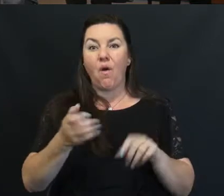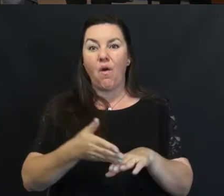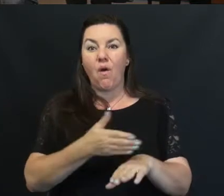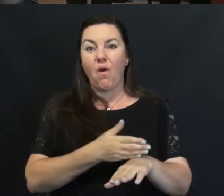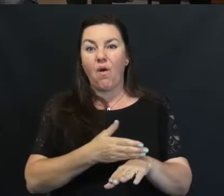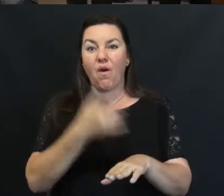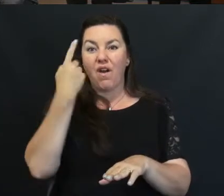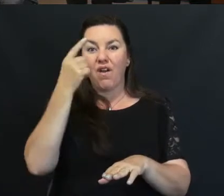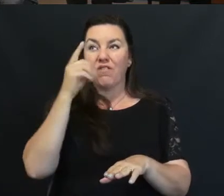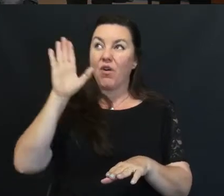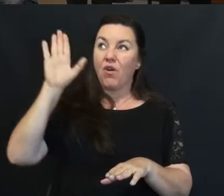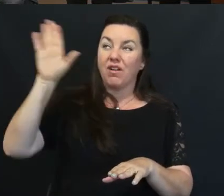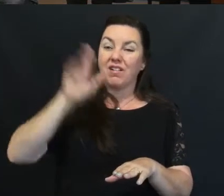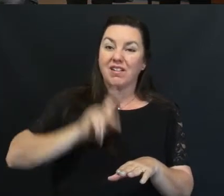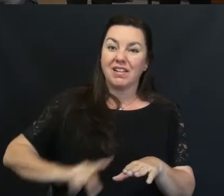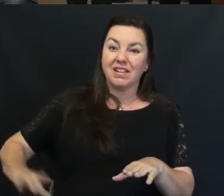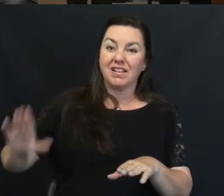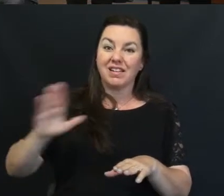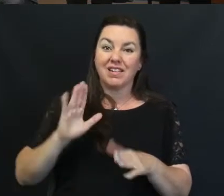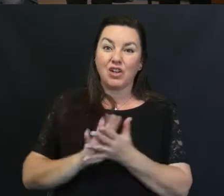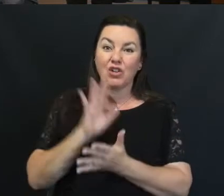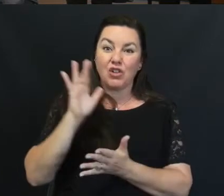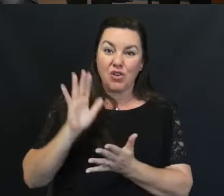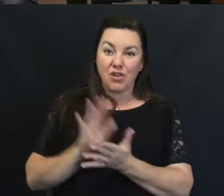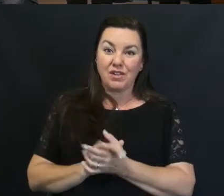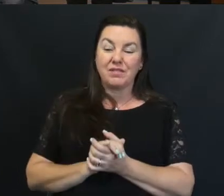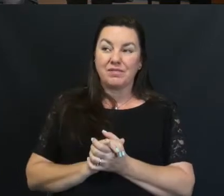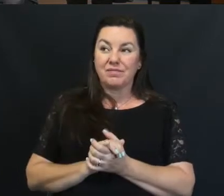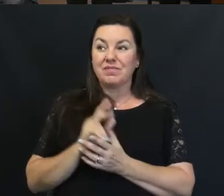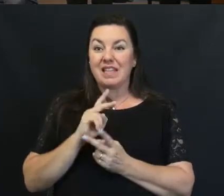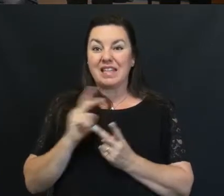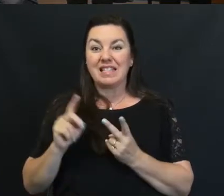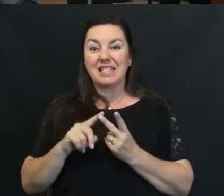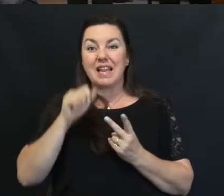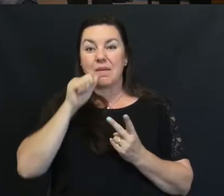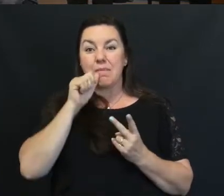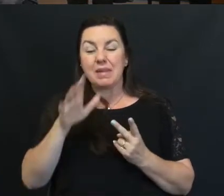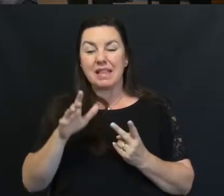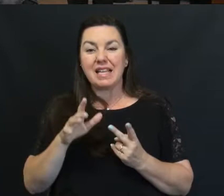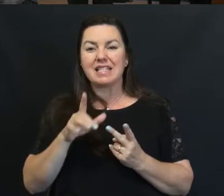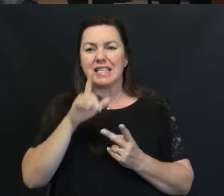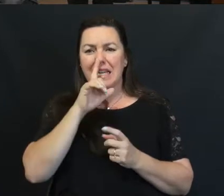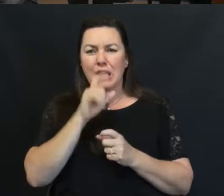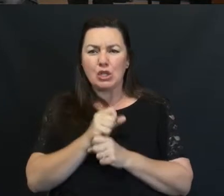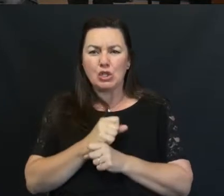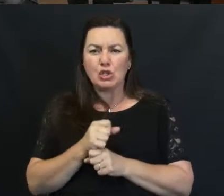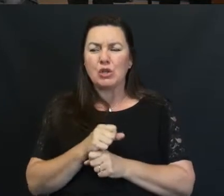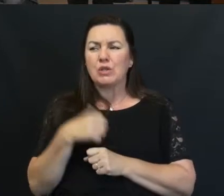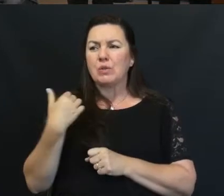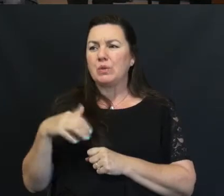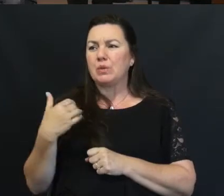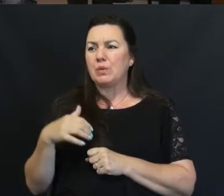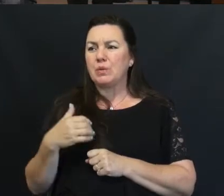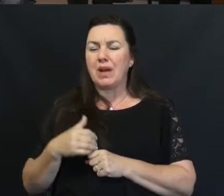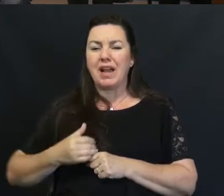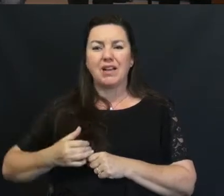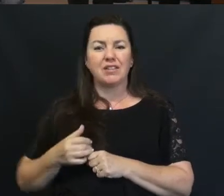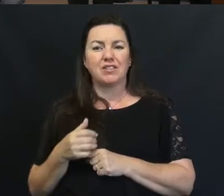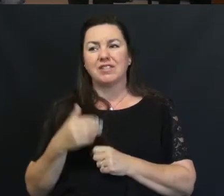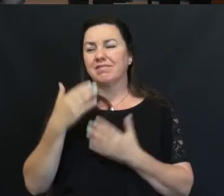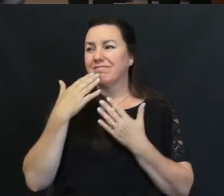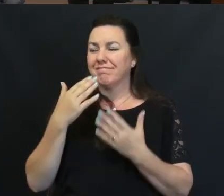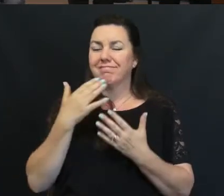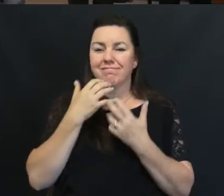for his kingdom and his glory. And the second song, Blessed Assurance, is just a tribute to our wonderful, glorious